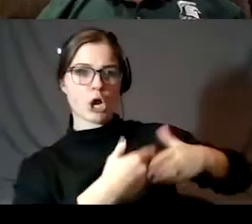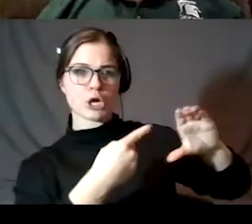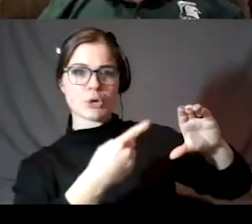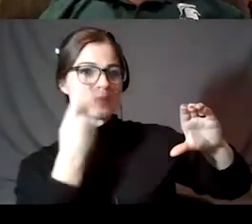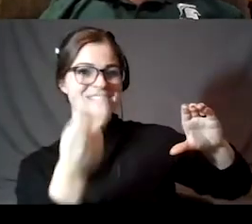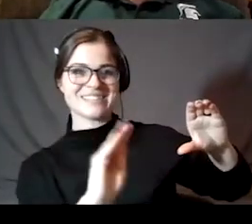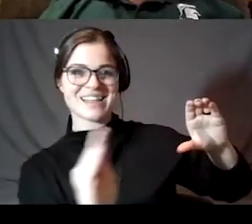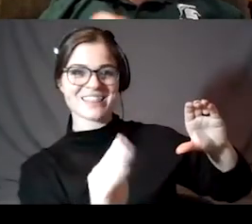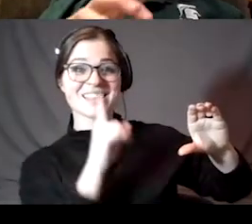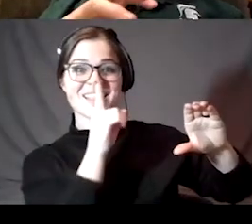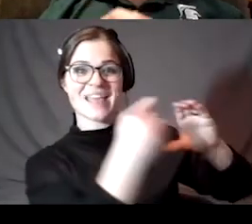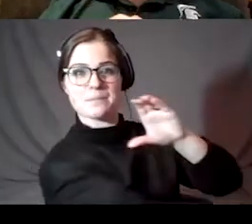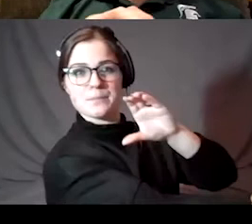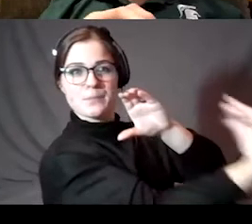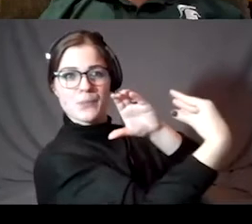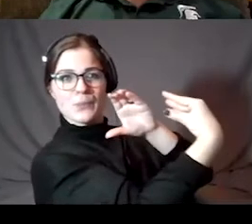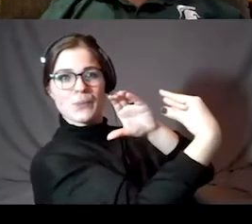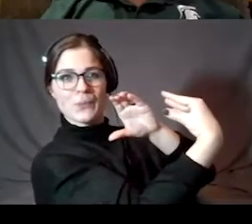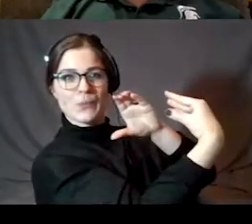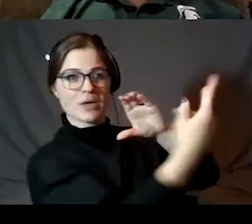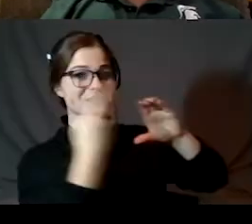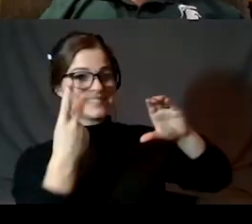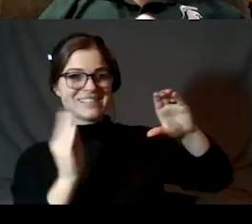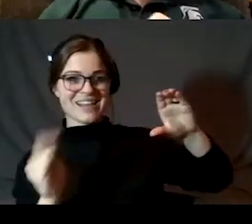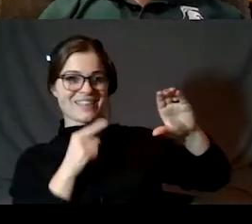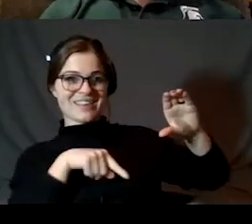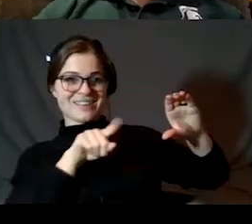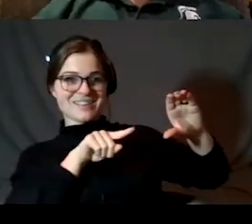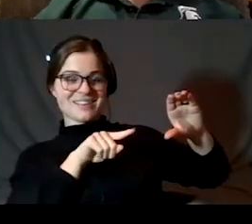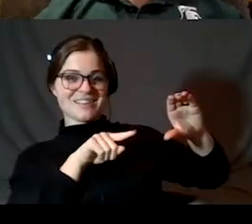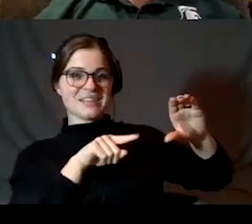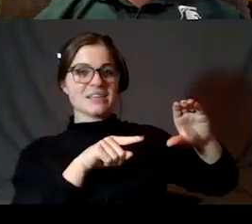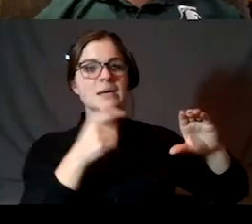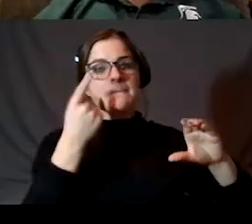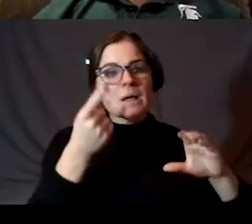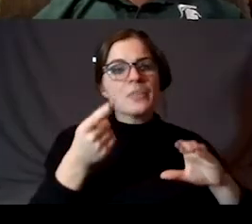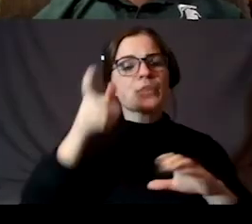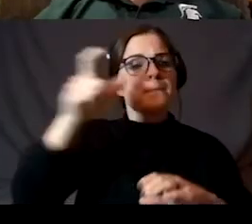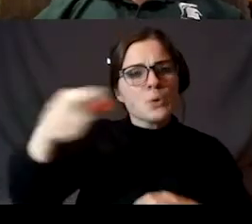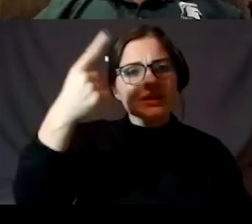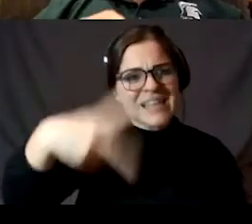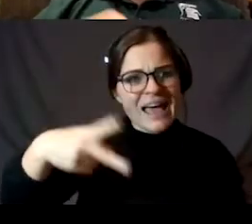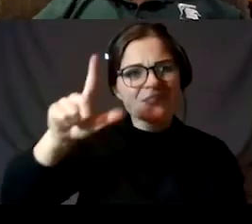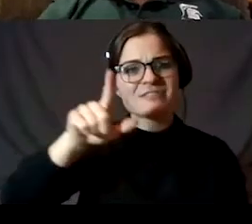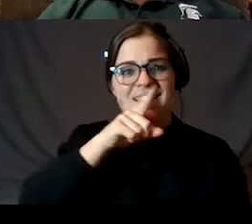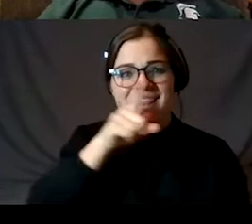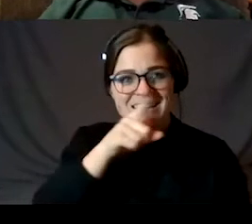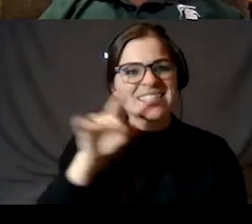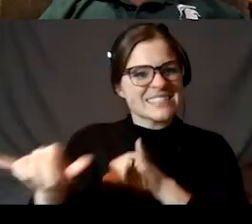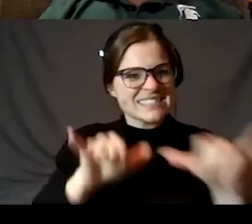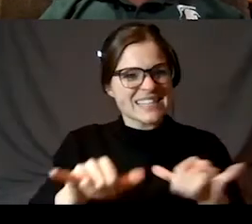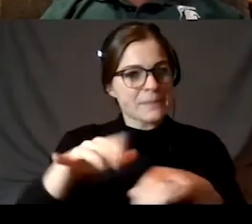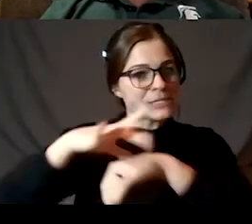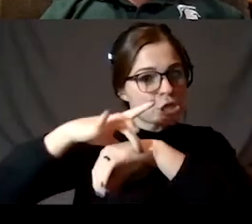But the moon in reality is always half lit, just like the earth is half lit. If you look at the earth, half the earth